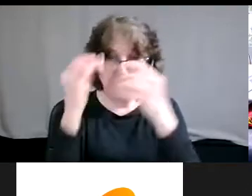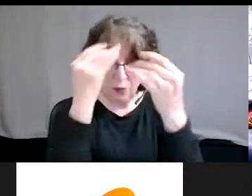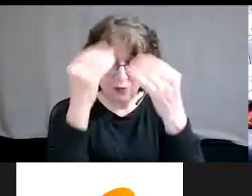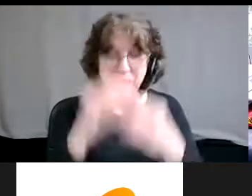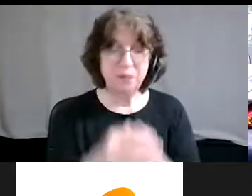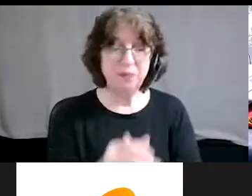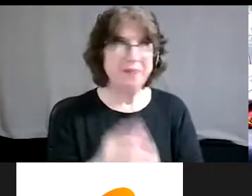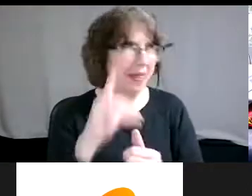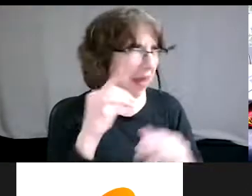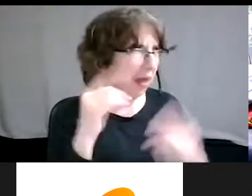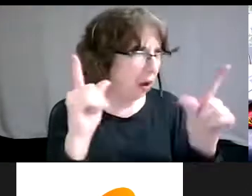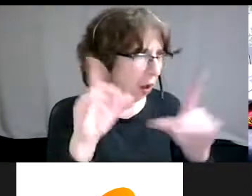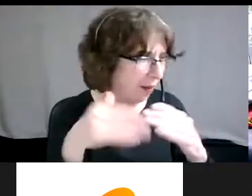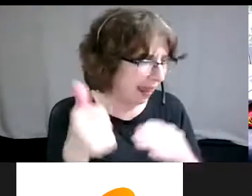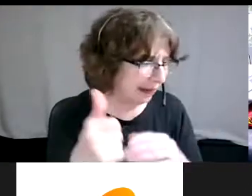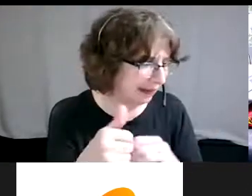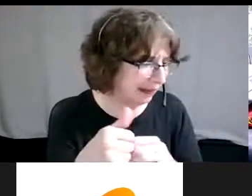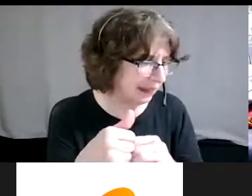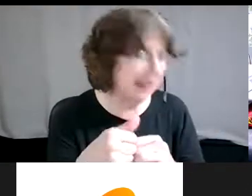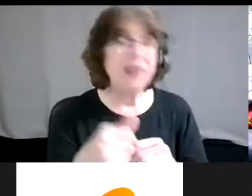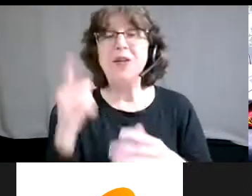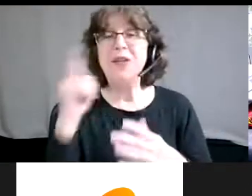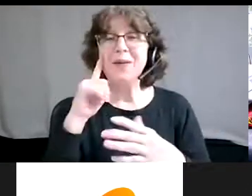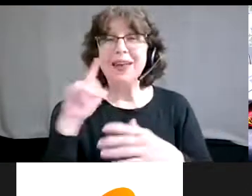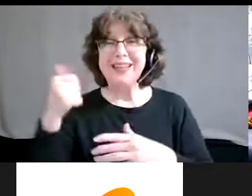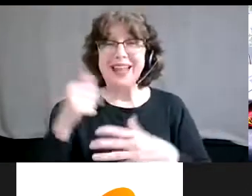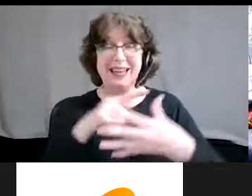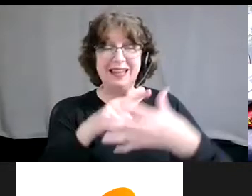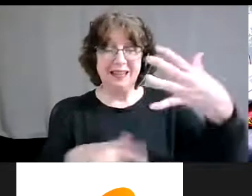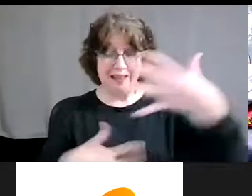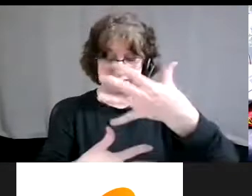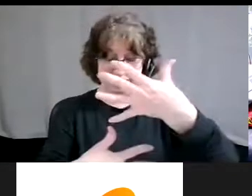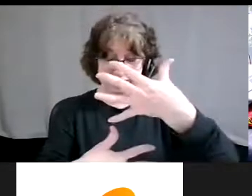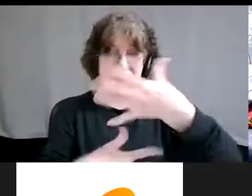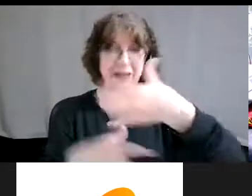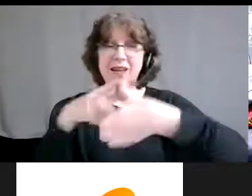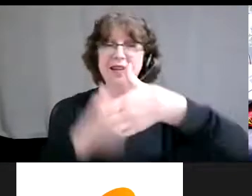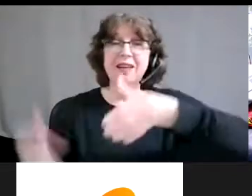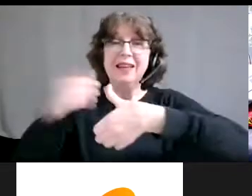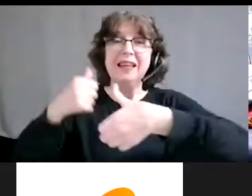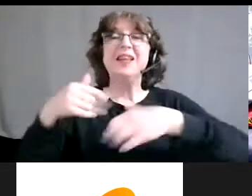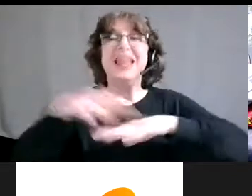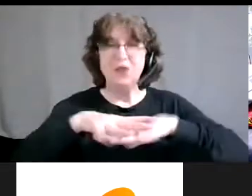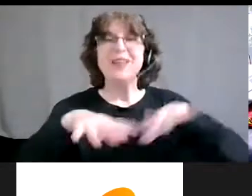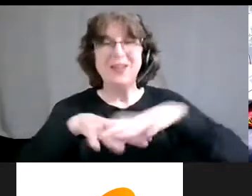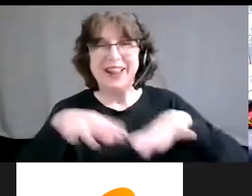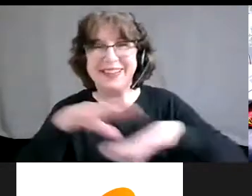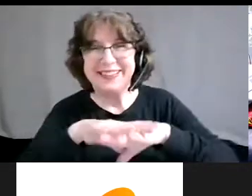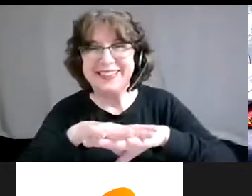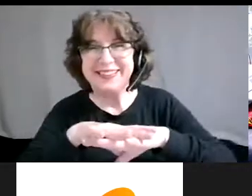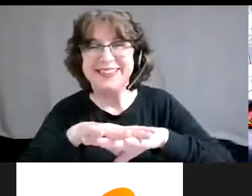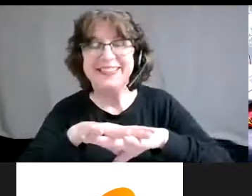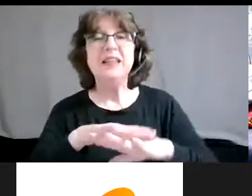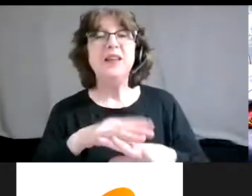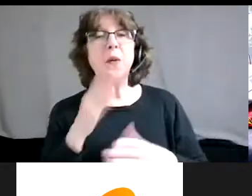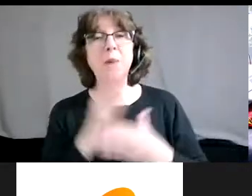principles of intersectionality, number one, right? Um, and so as part of this